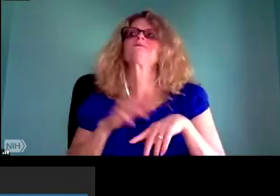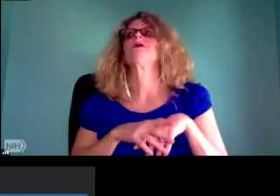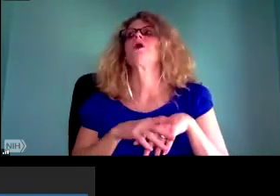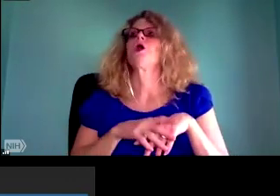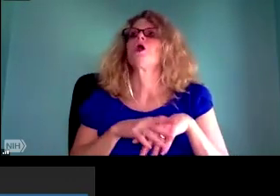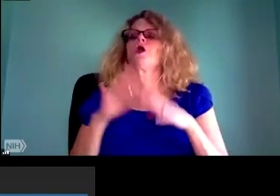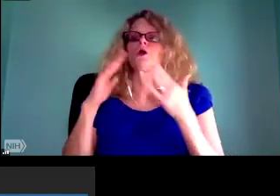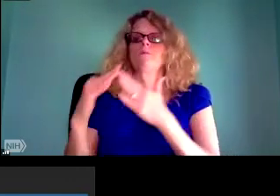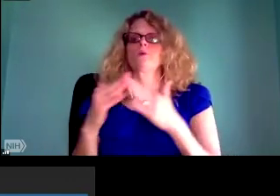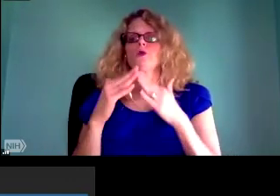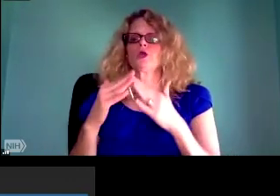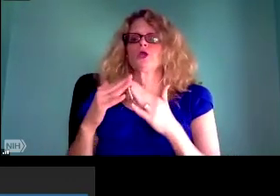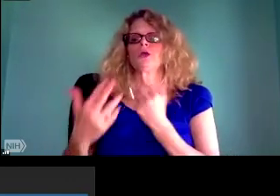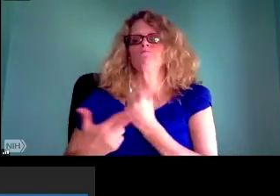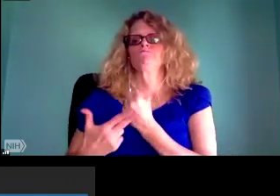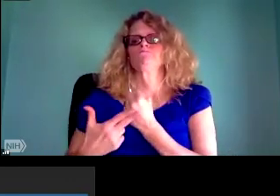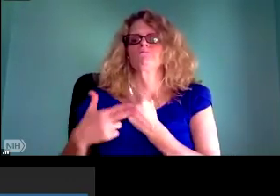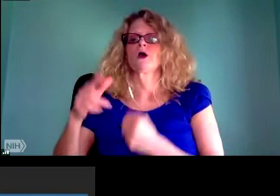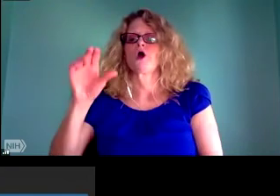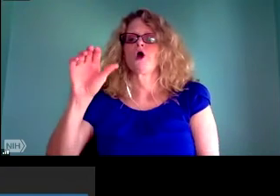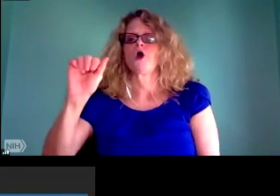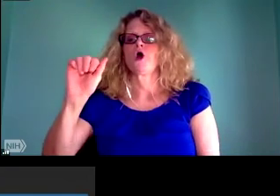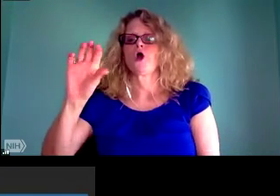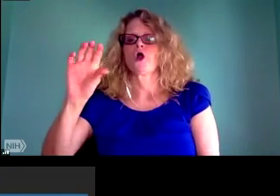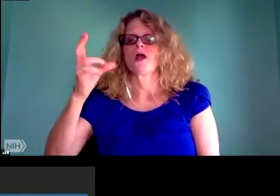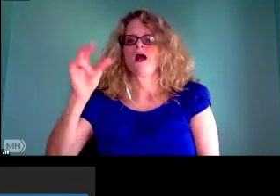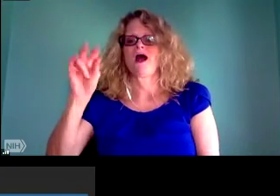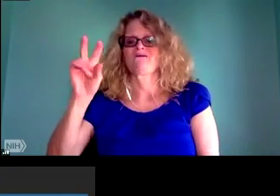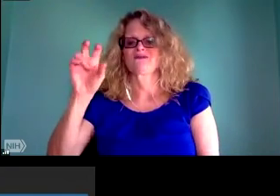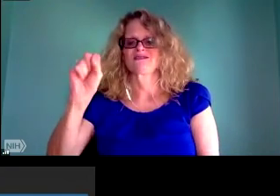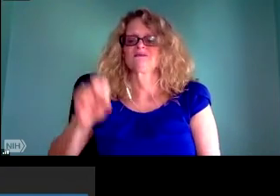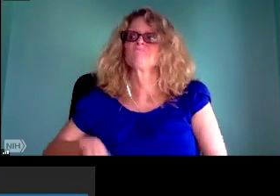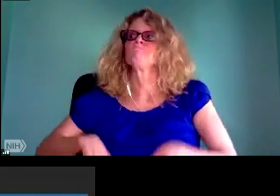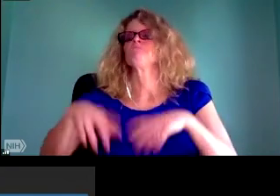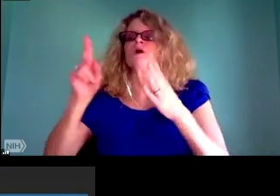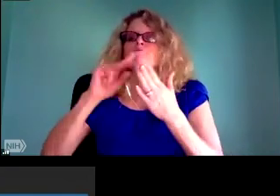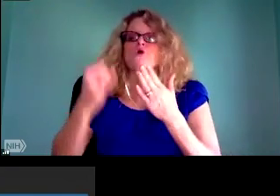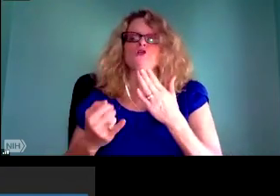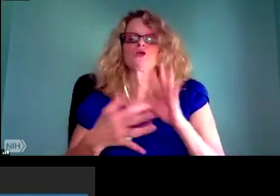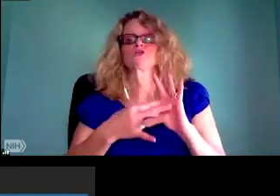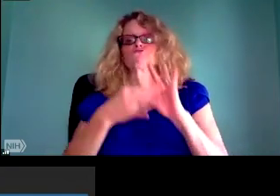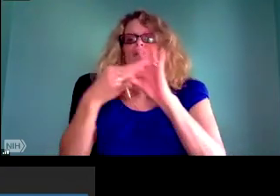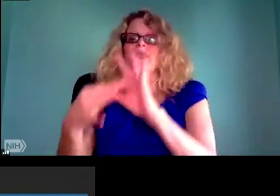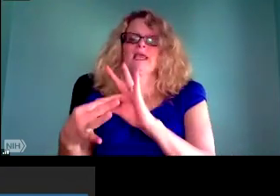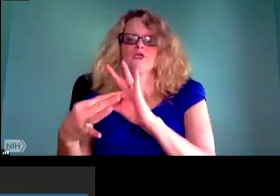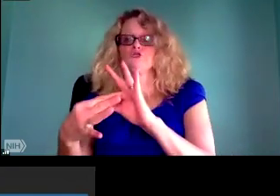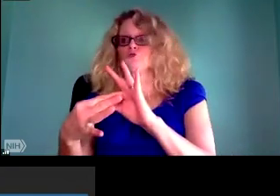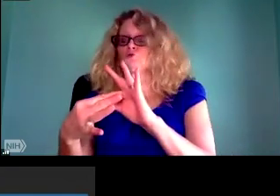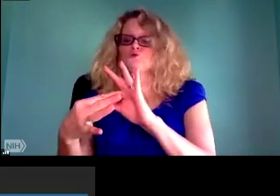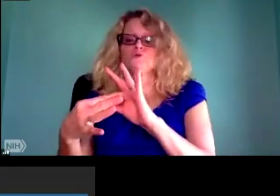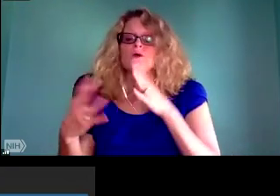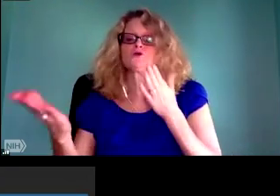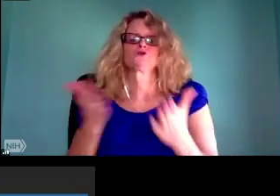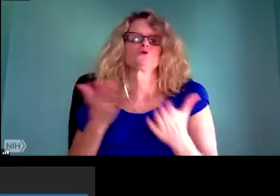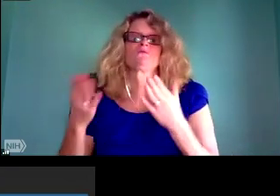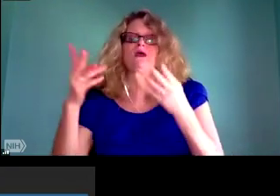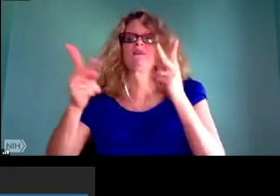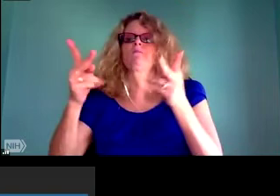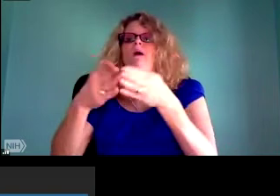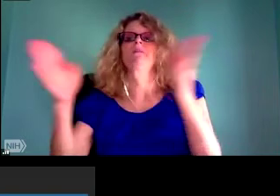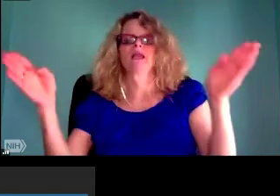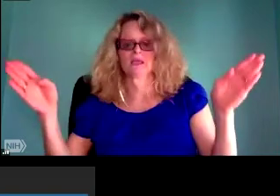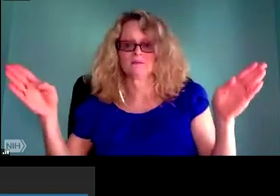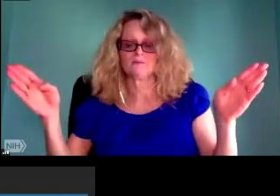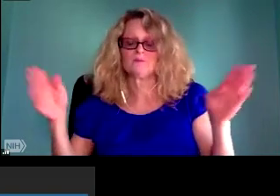But we also see an incredible need for shifting culture and communicating out to the public how